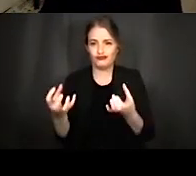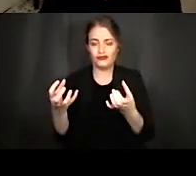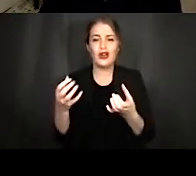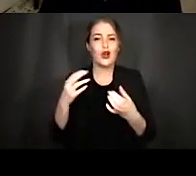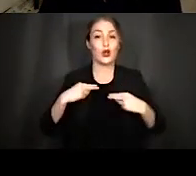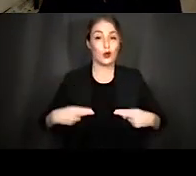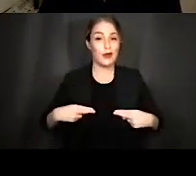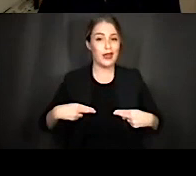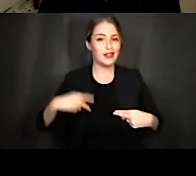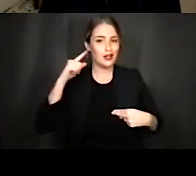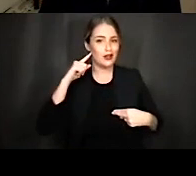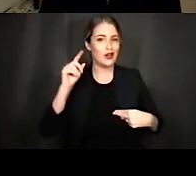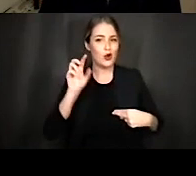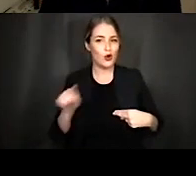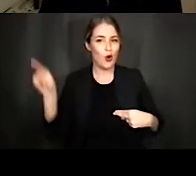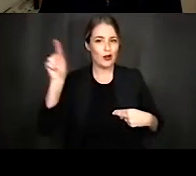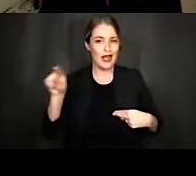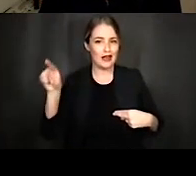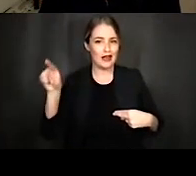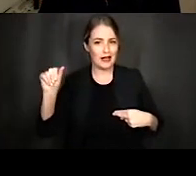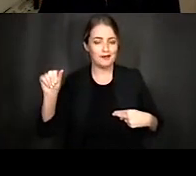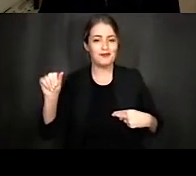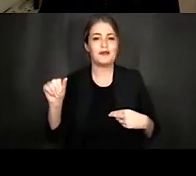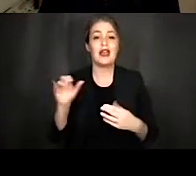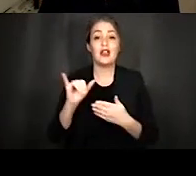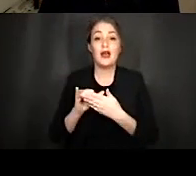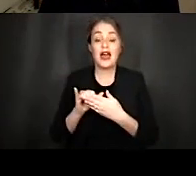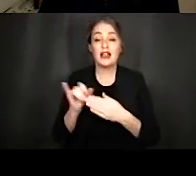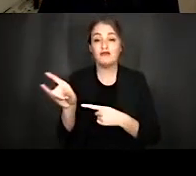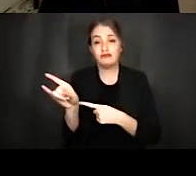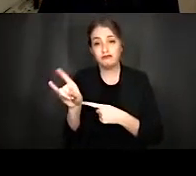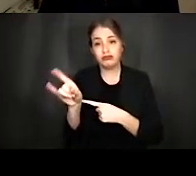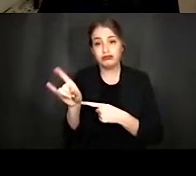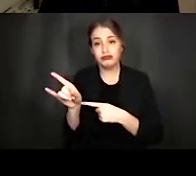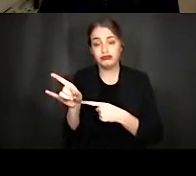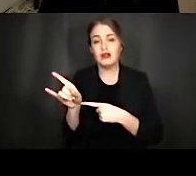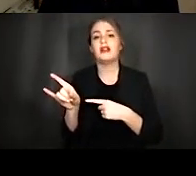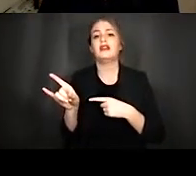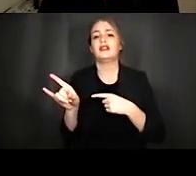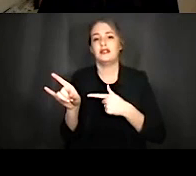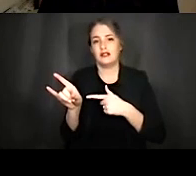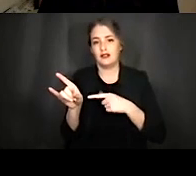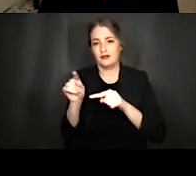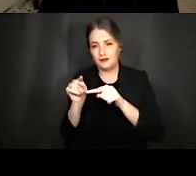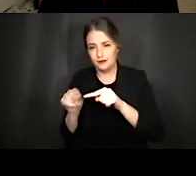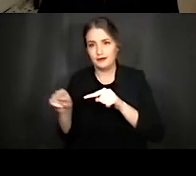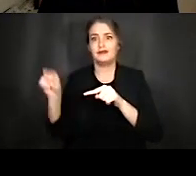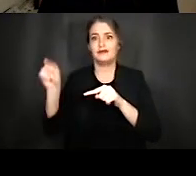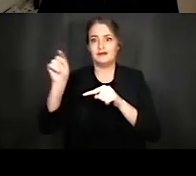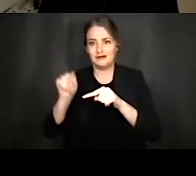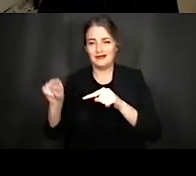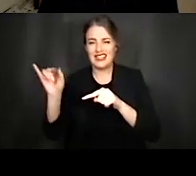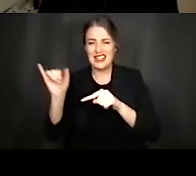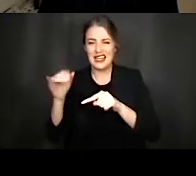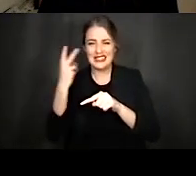So physical movement of the stapes causes pressure waves to travel along this spiral, as indicated with the blue